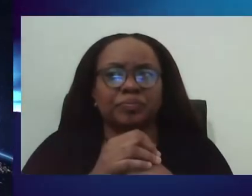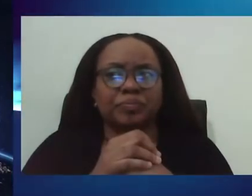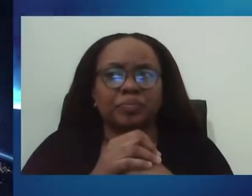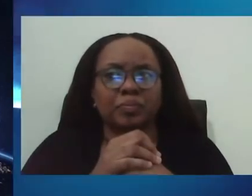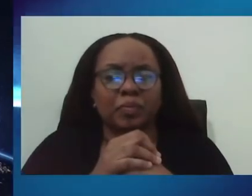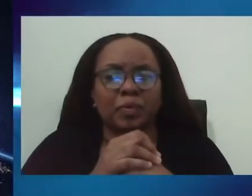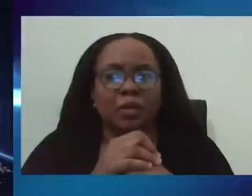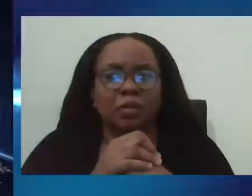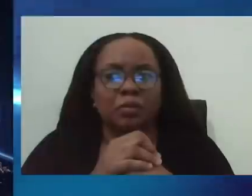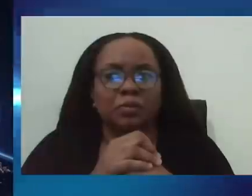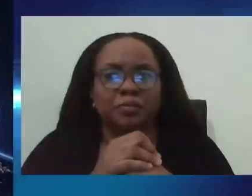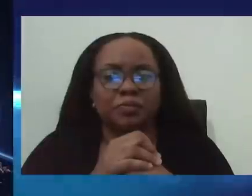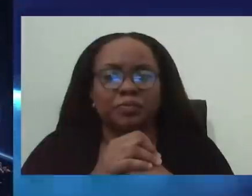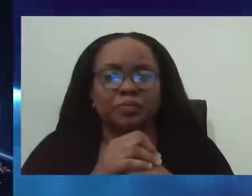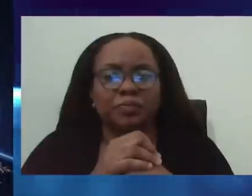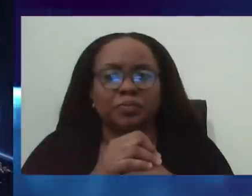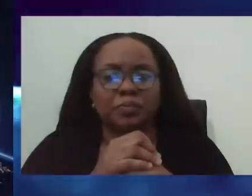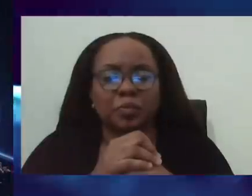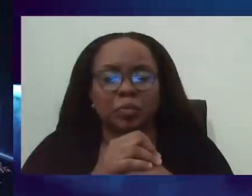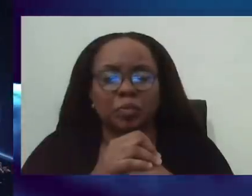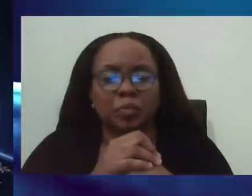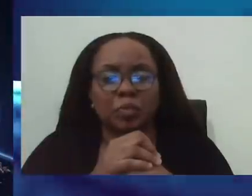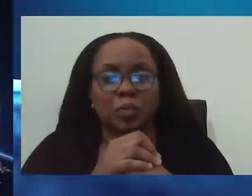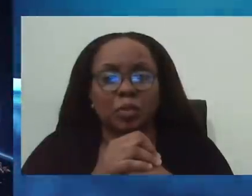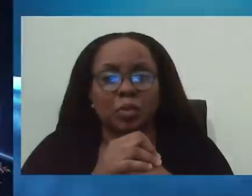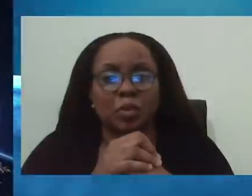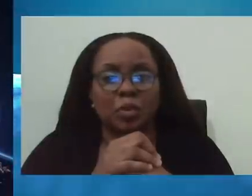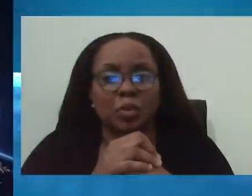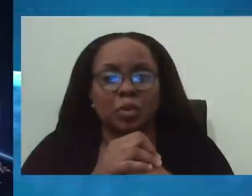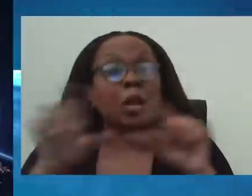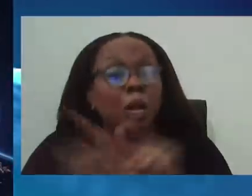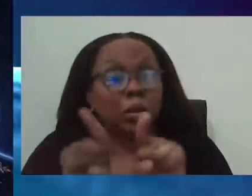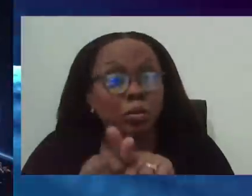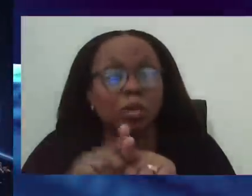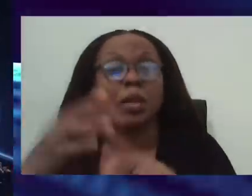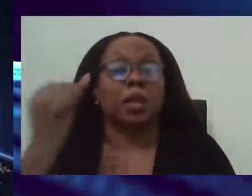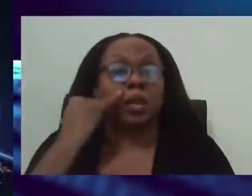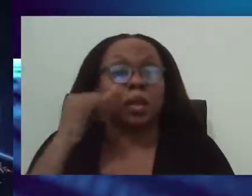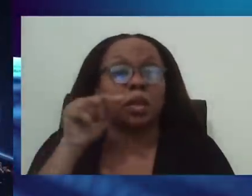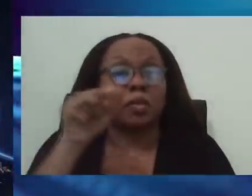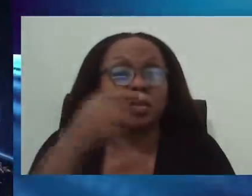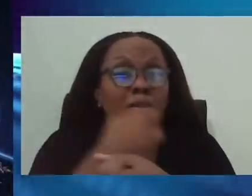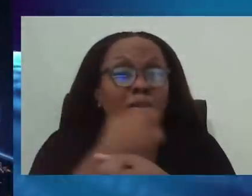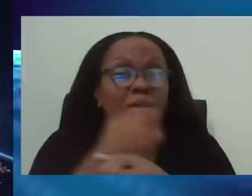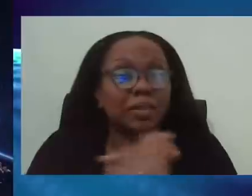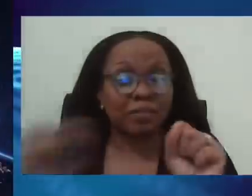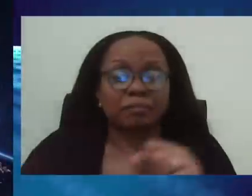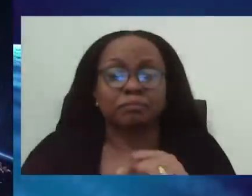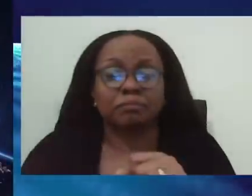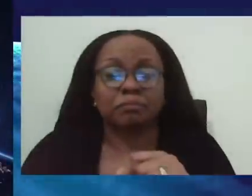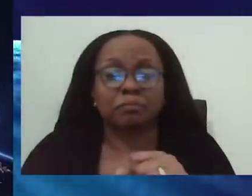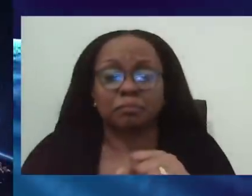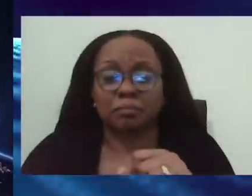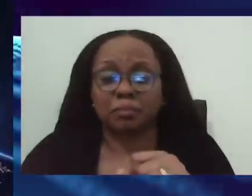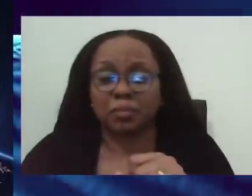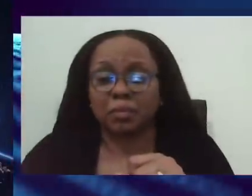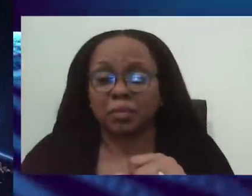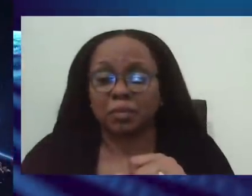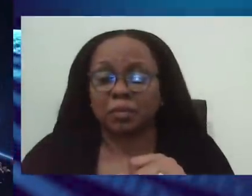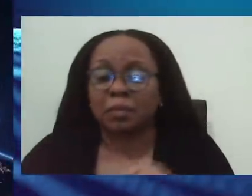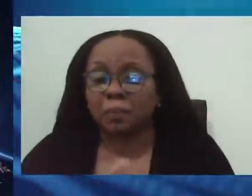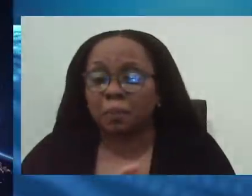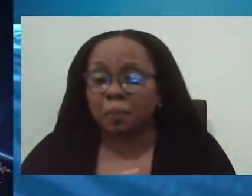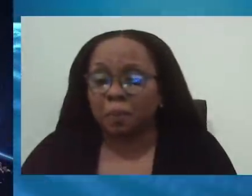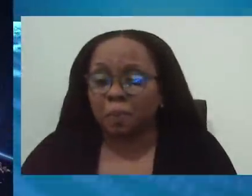Certainly, in terms of the reassessment, I want to allow persons to know that once you are safe in community, because that's really cool, we allow to stay in community